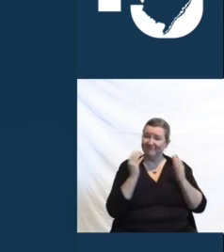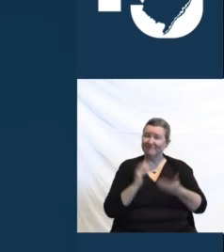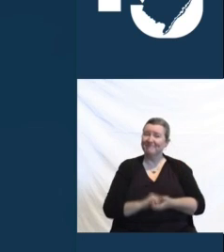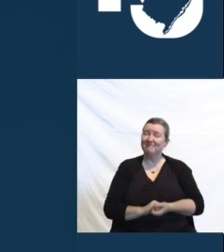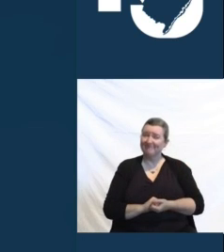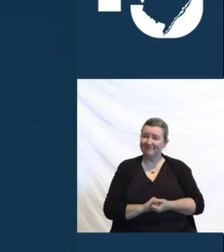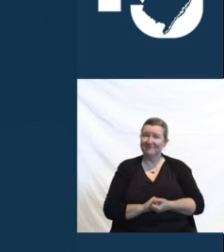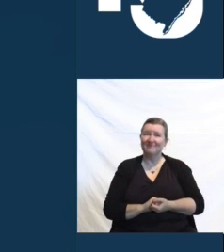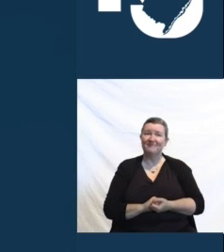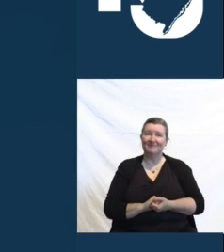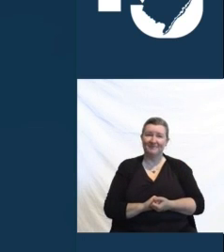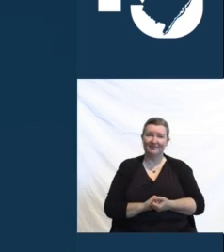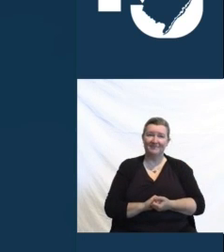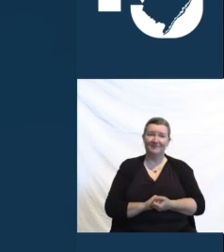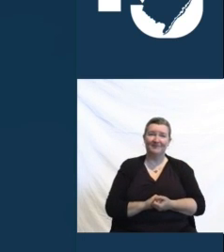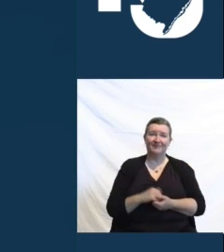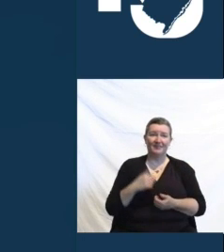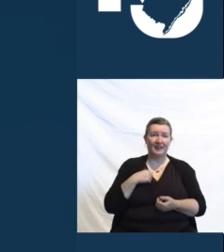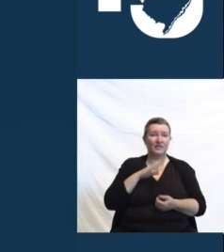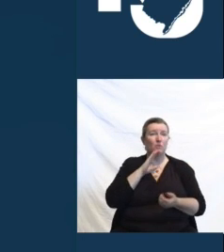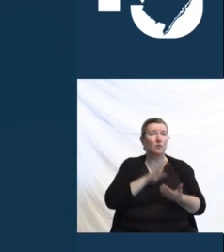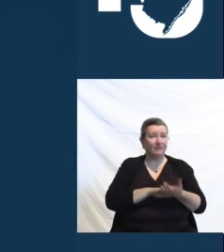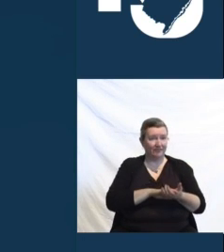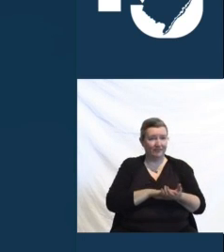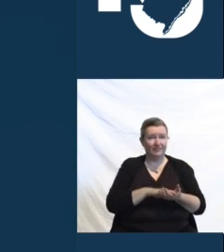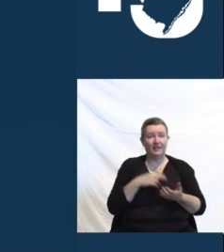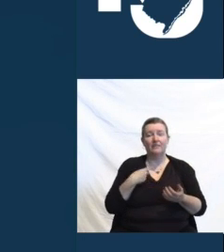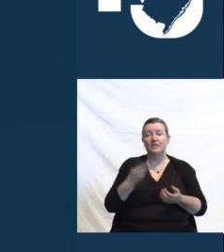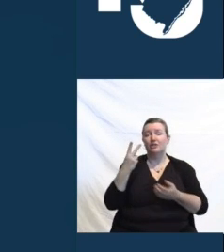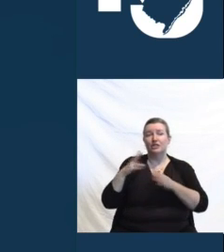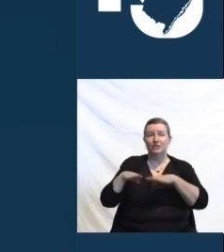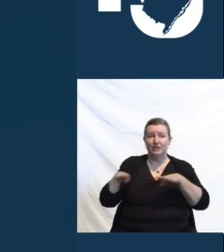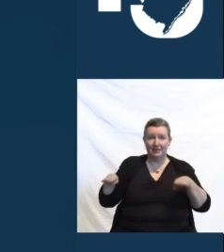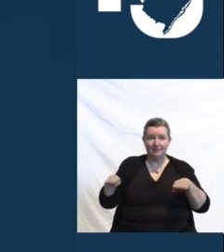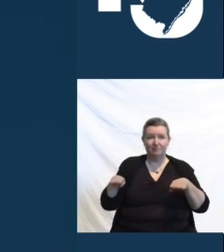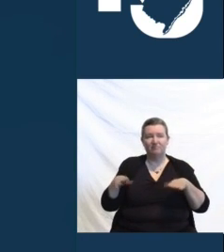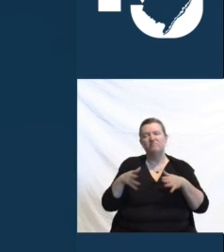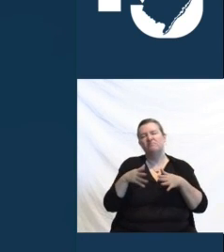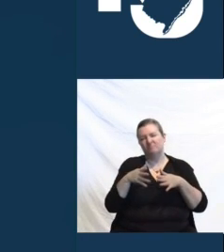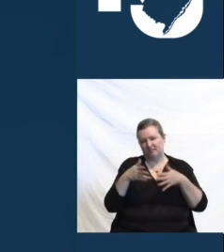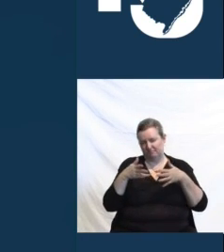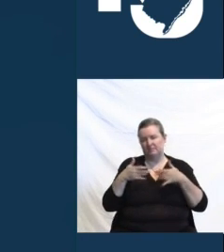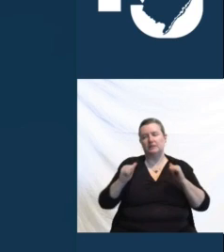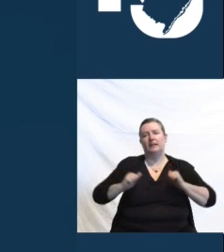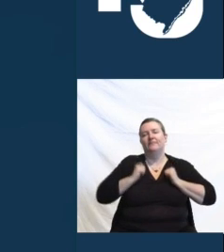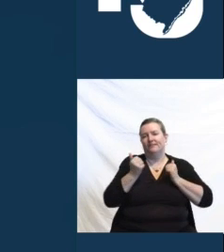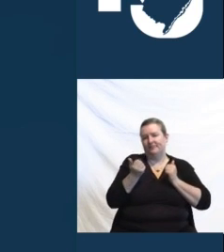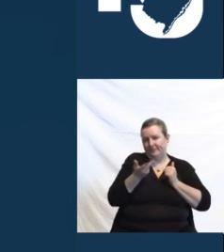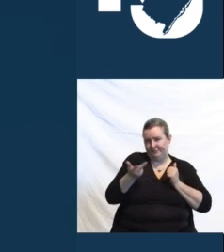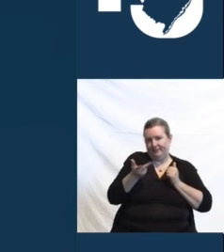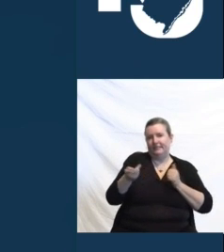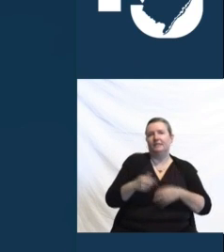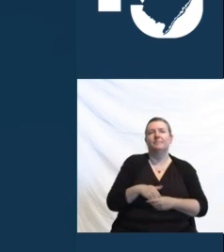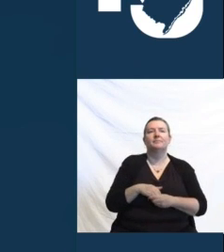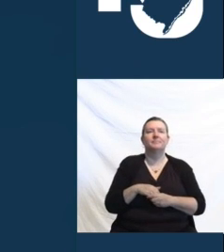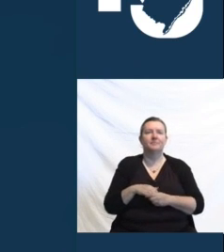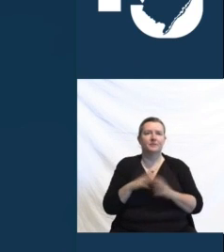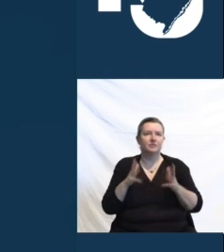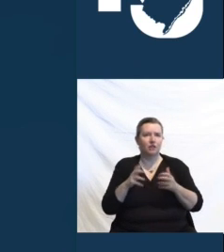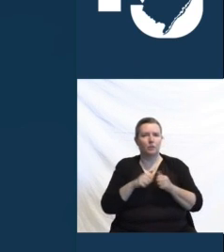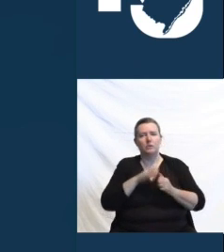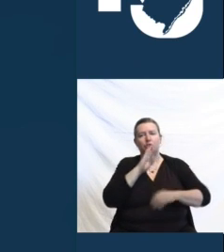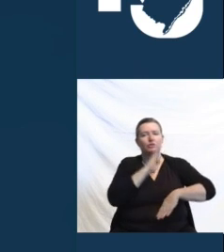two children, Ronald Jr. and Elaine. And I had the great honor of speaking with Elaine a week ago today and their families, including his three beloved